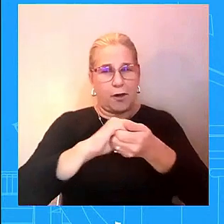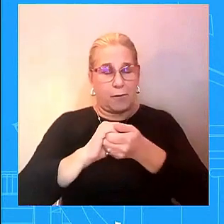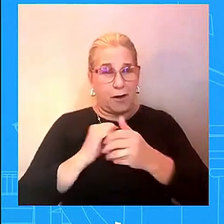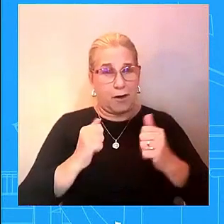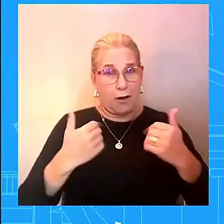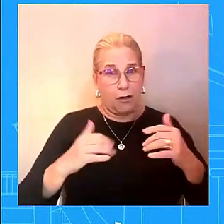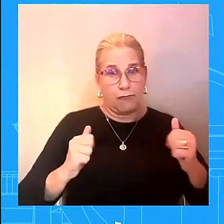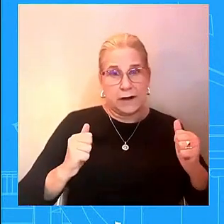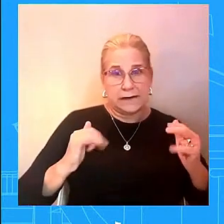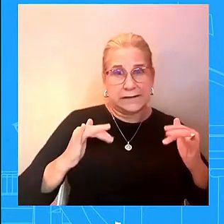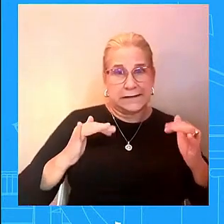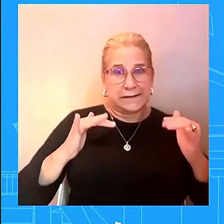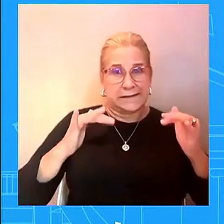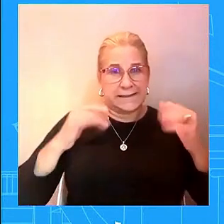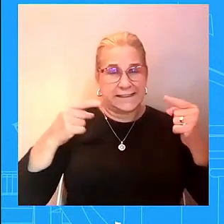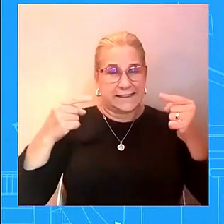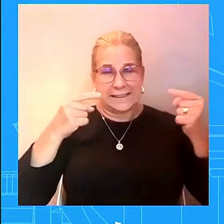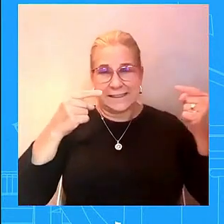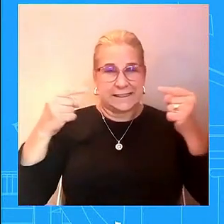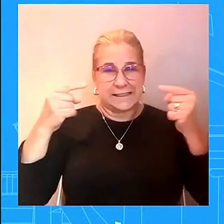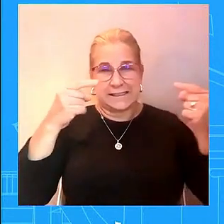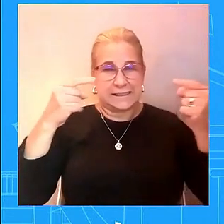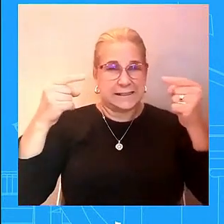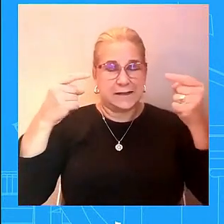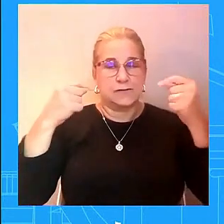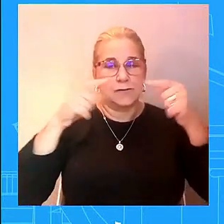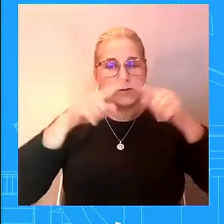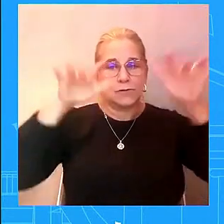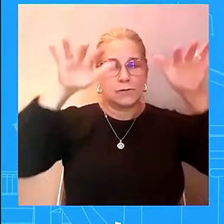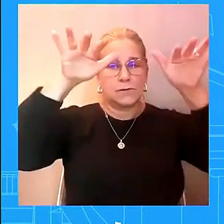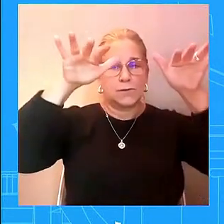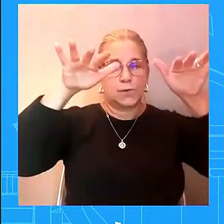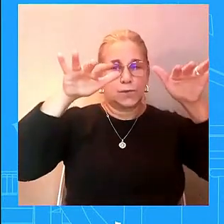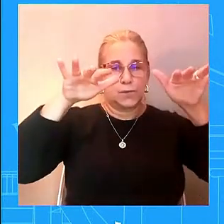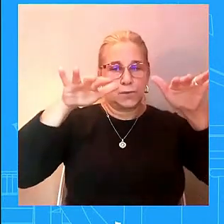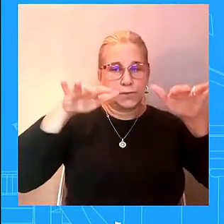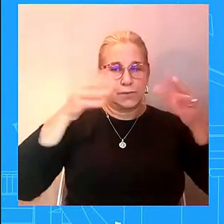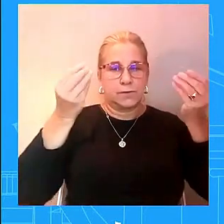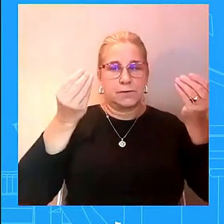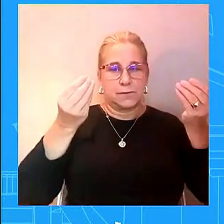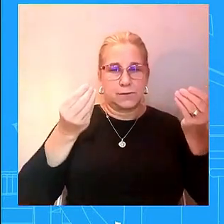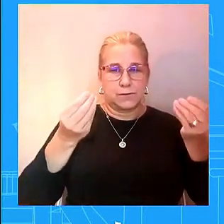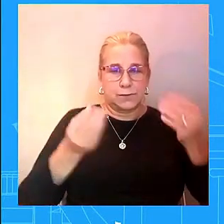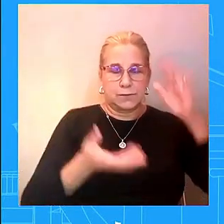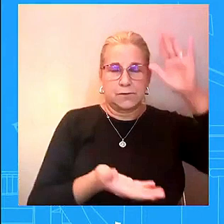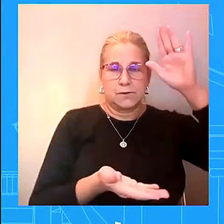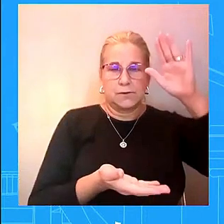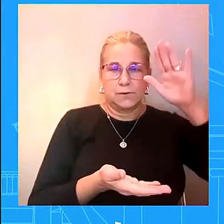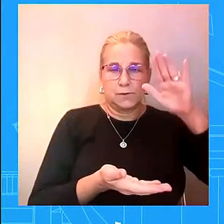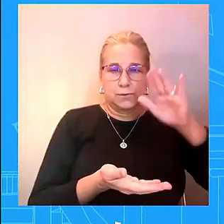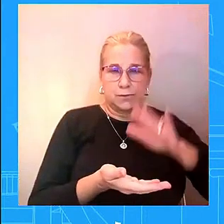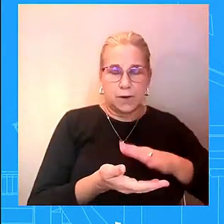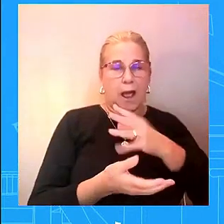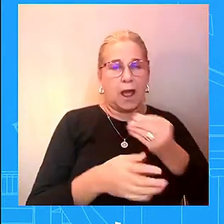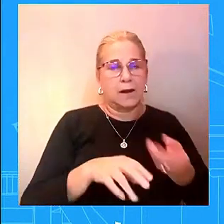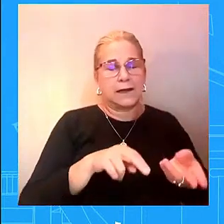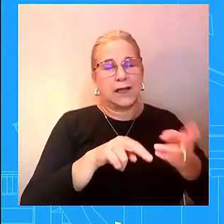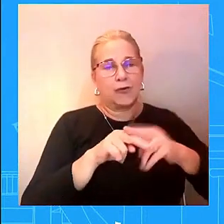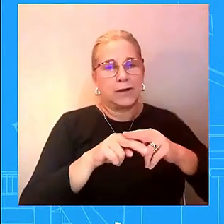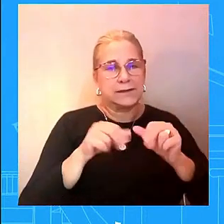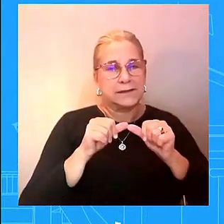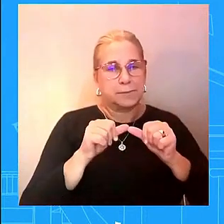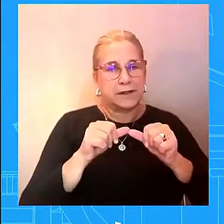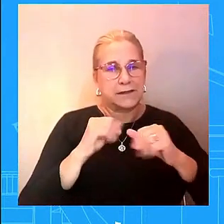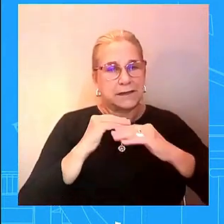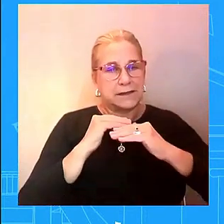also often obviously provide that lasting stability and that is the commitment that we uh that that we continue to have look you're